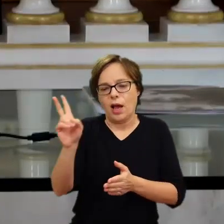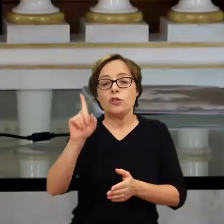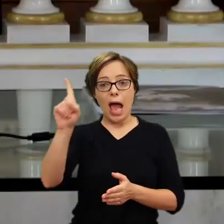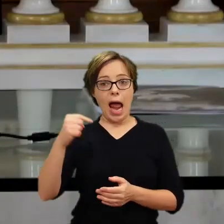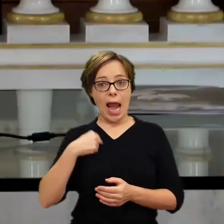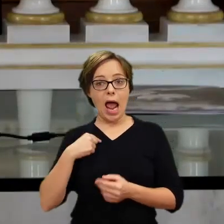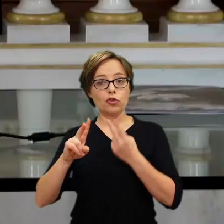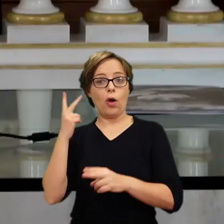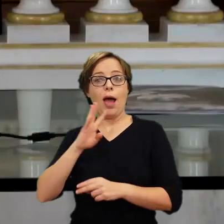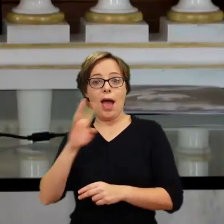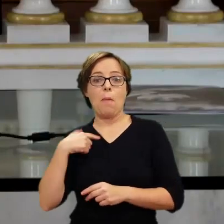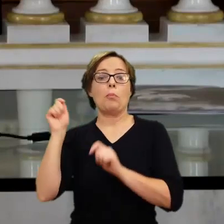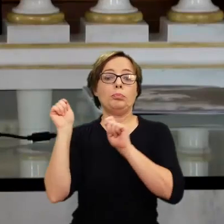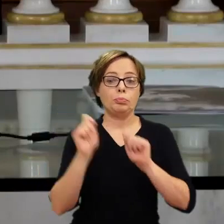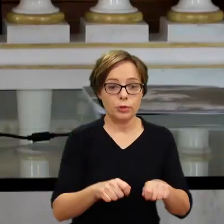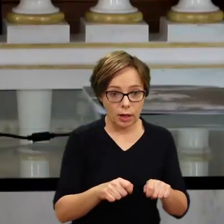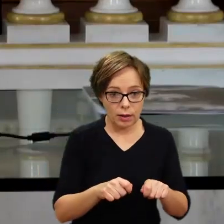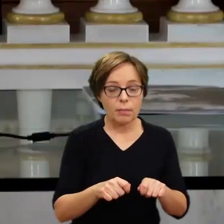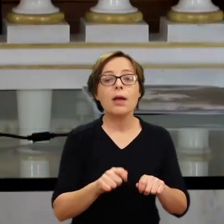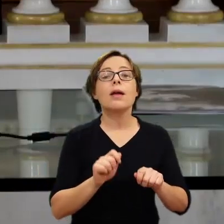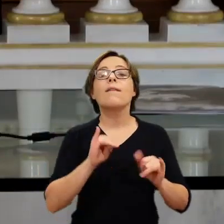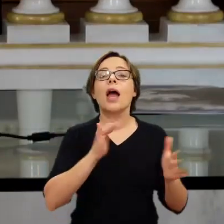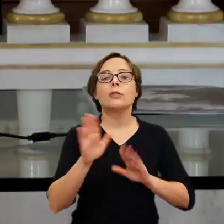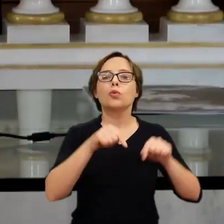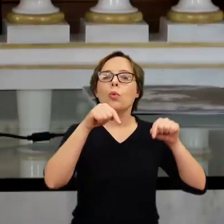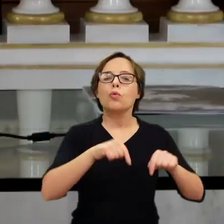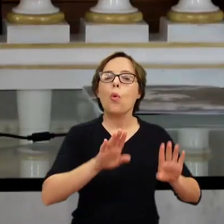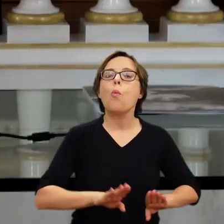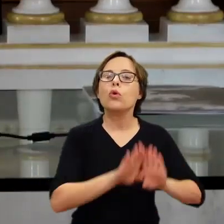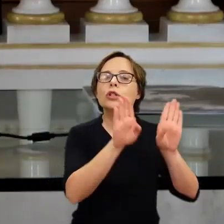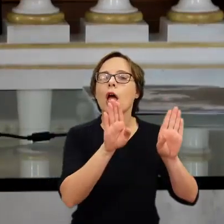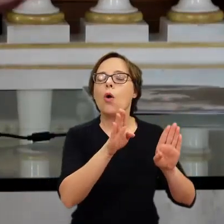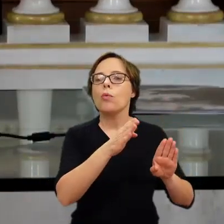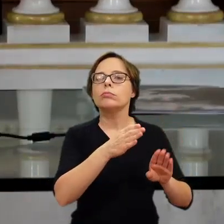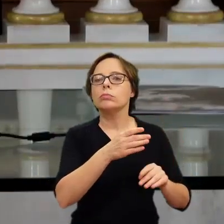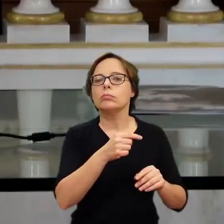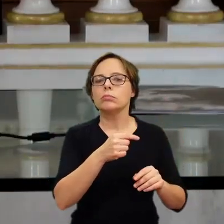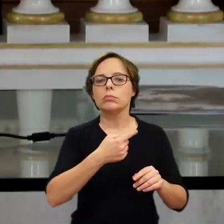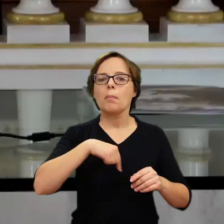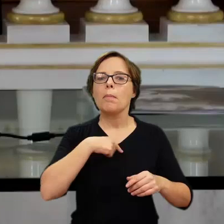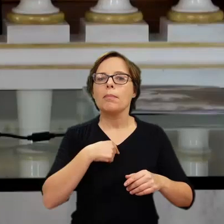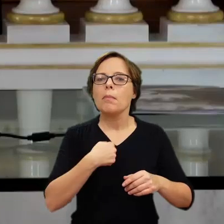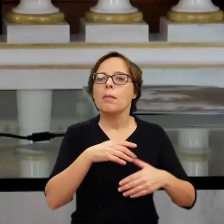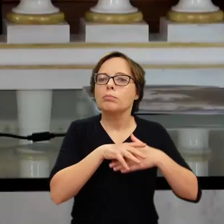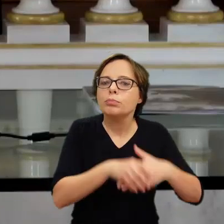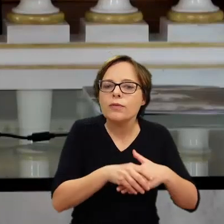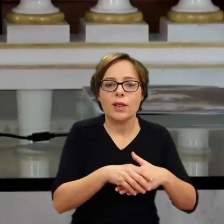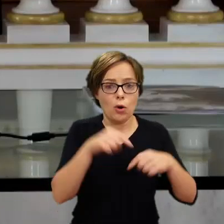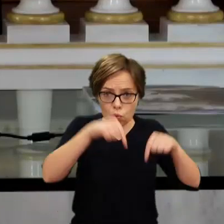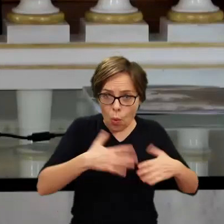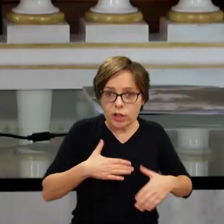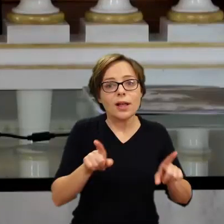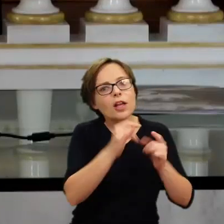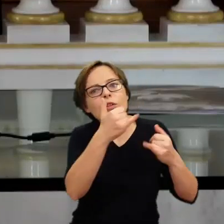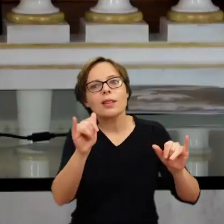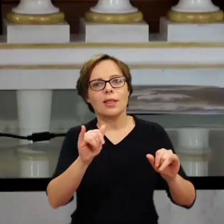America, the way I've been welcomed in the museum world by many colleagues, you know, here at Wajenki, but in every other institution I've